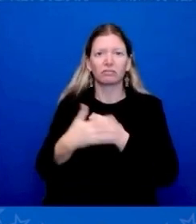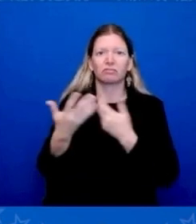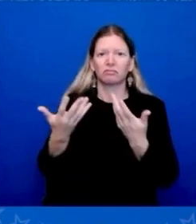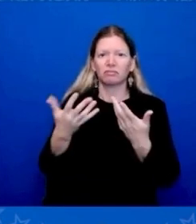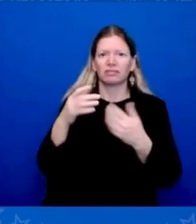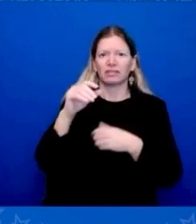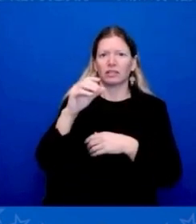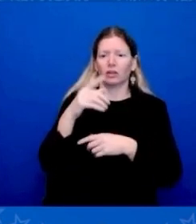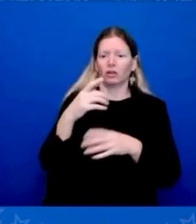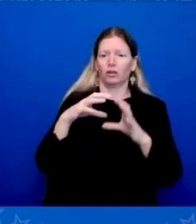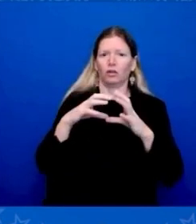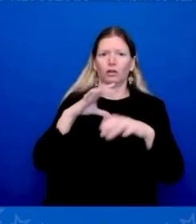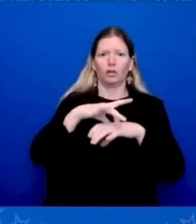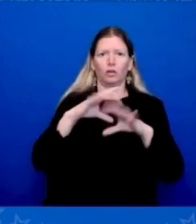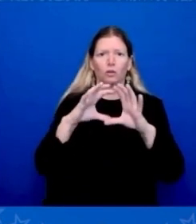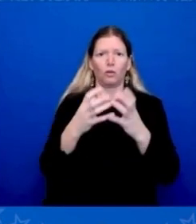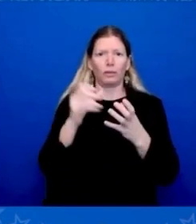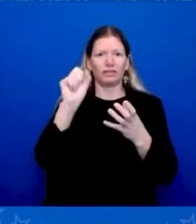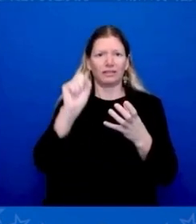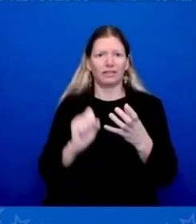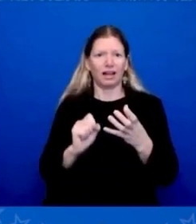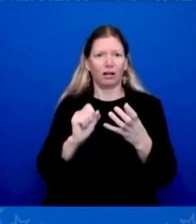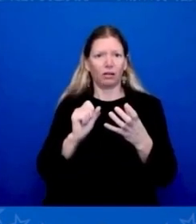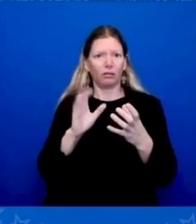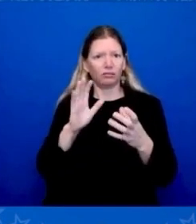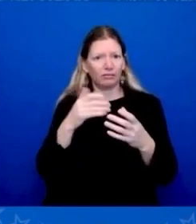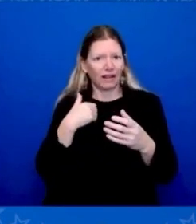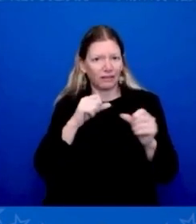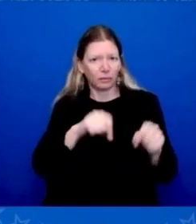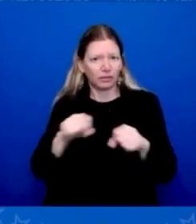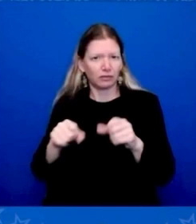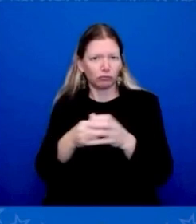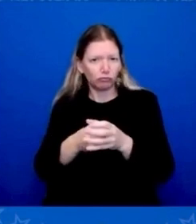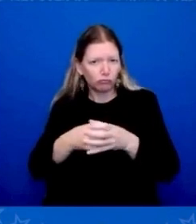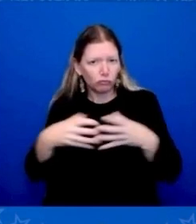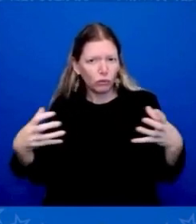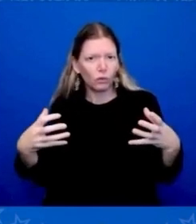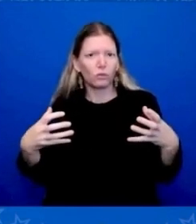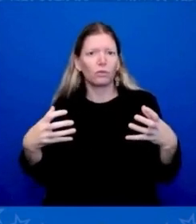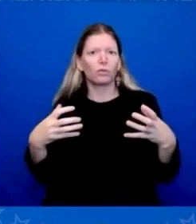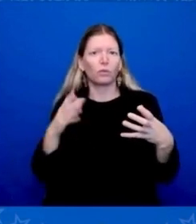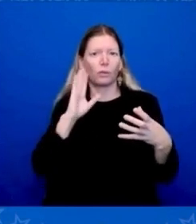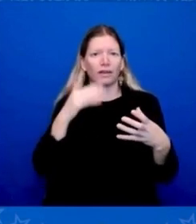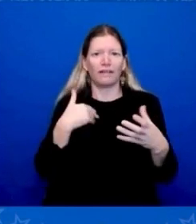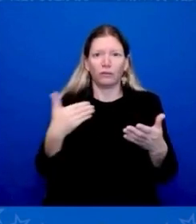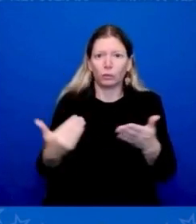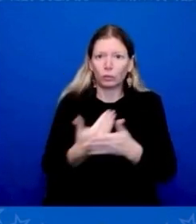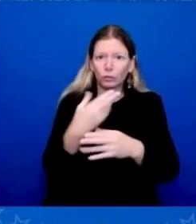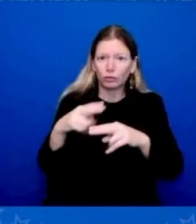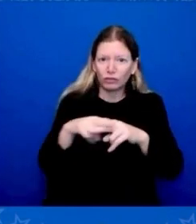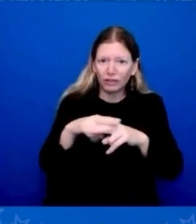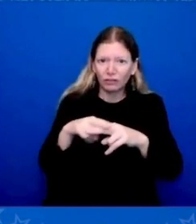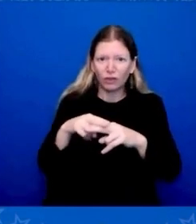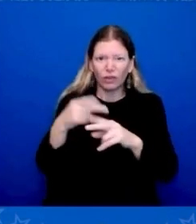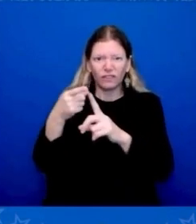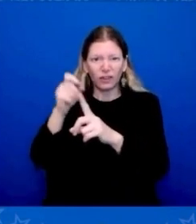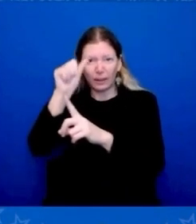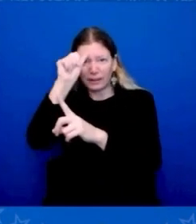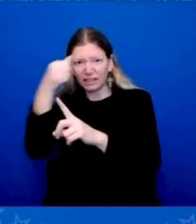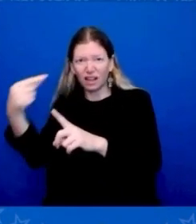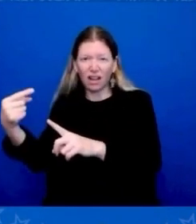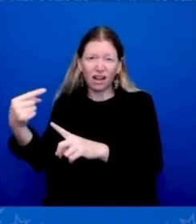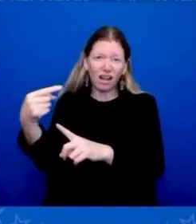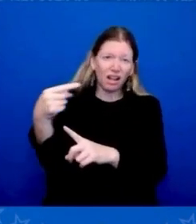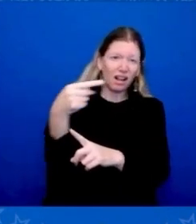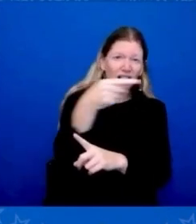across to the Mediterranean, the shipping lanes and pipelines across the Mediterranean, through Europe, up into up